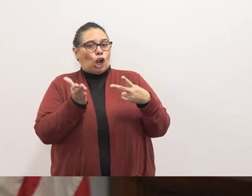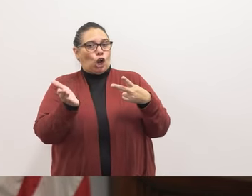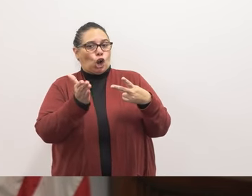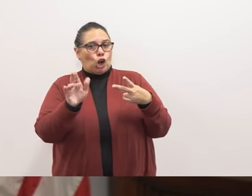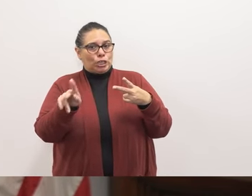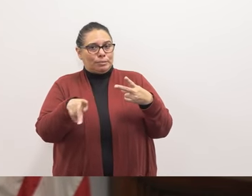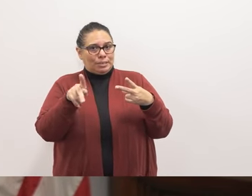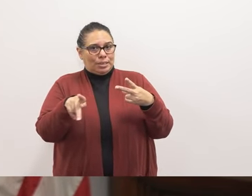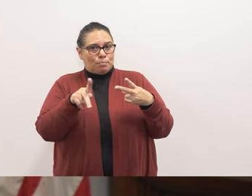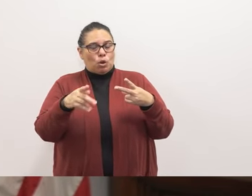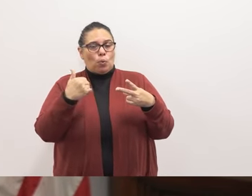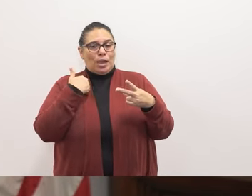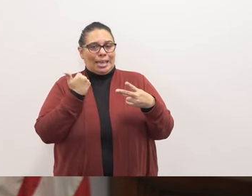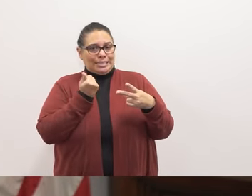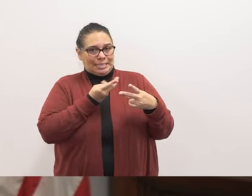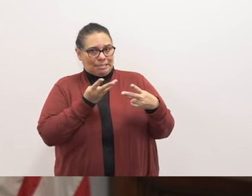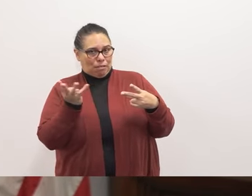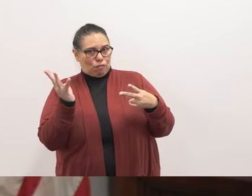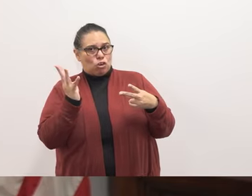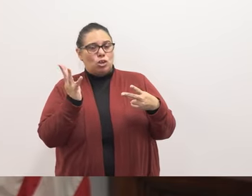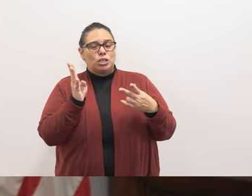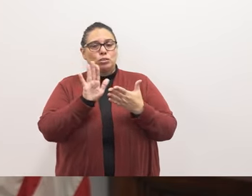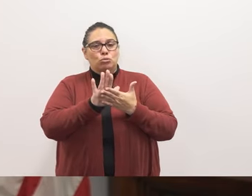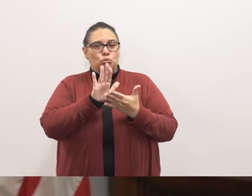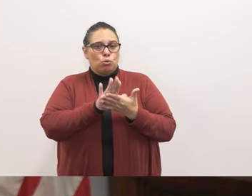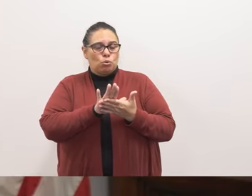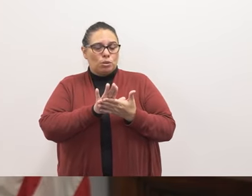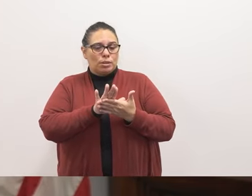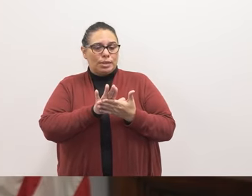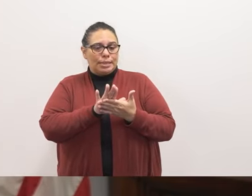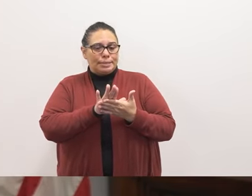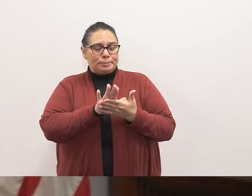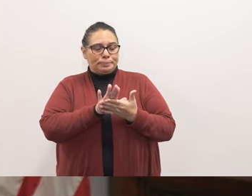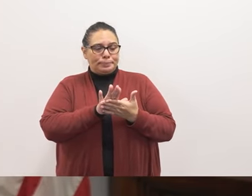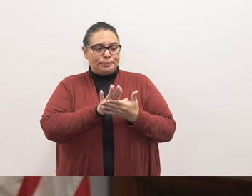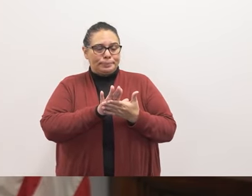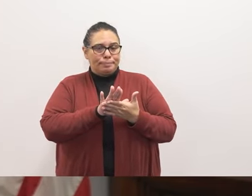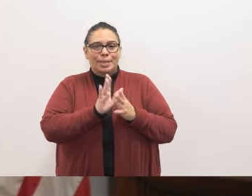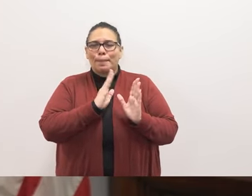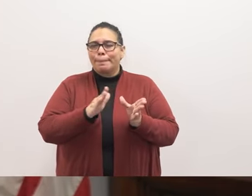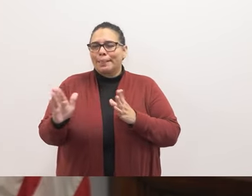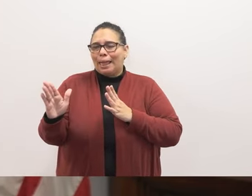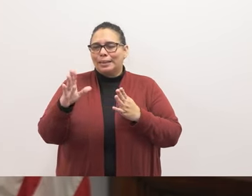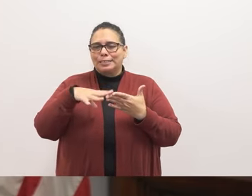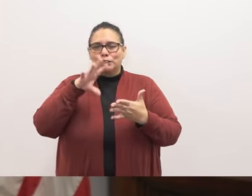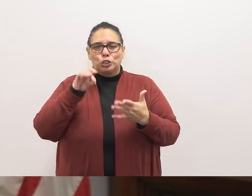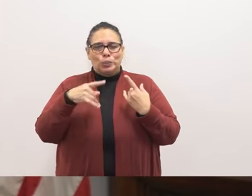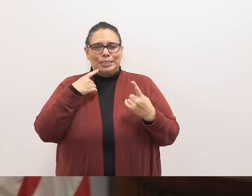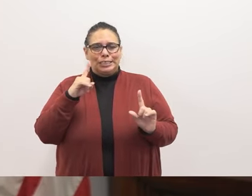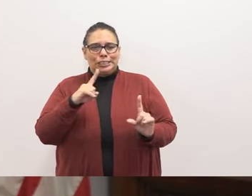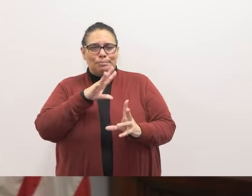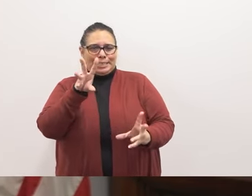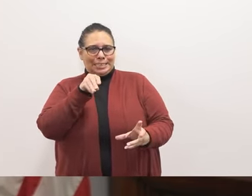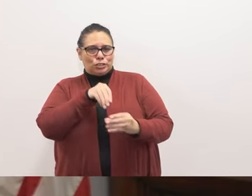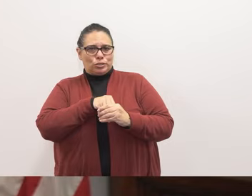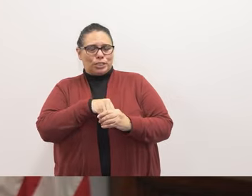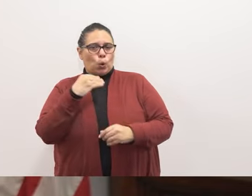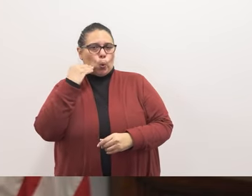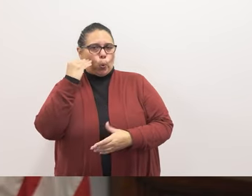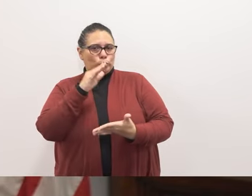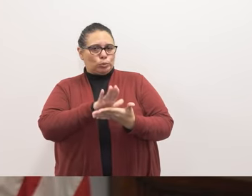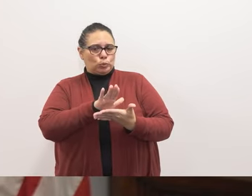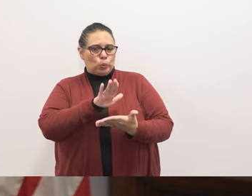we had several school plans for student achievement that include a home school